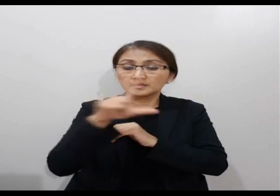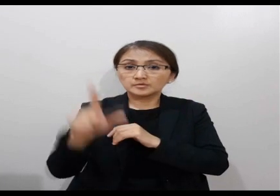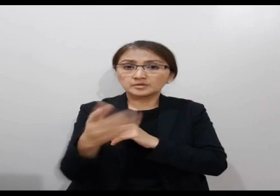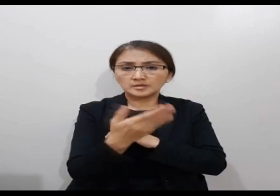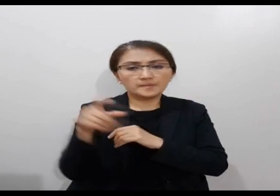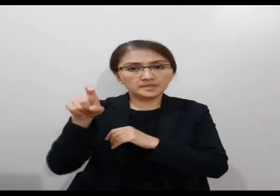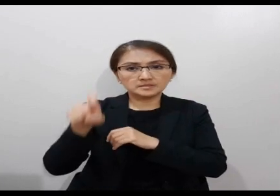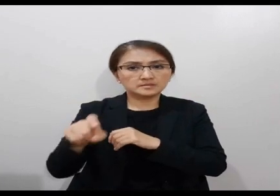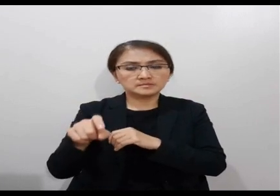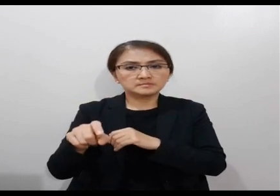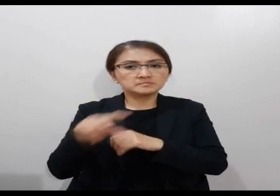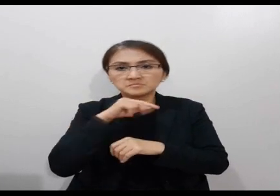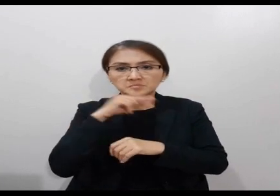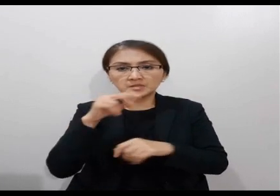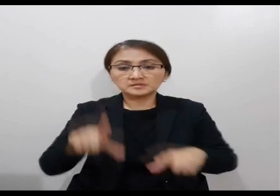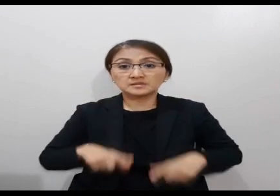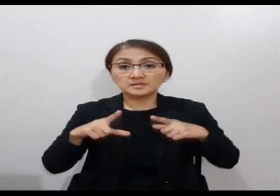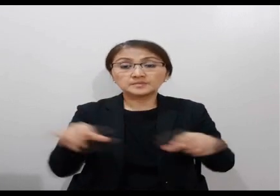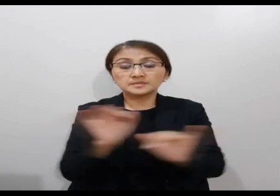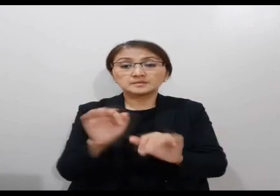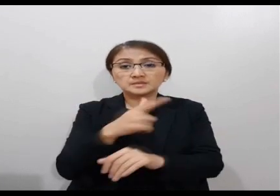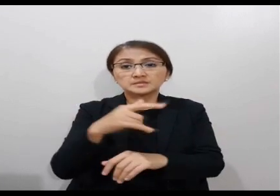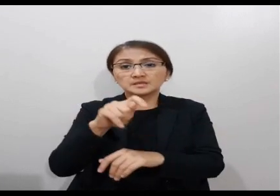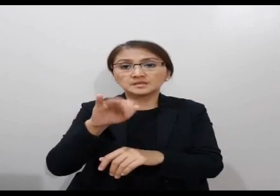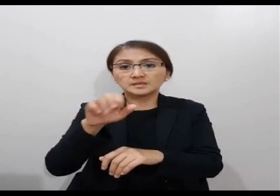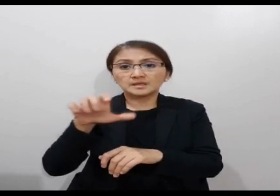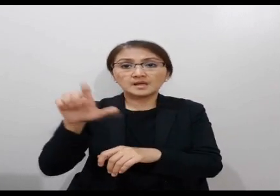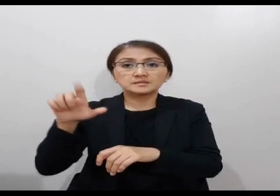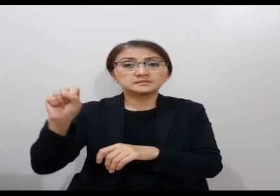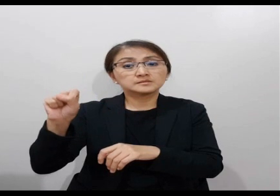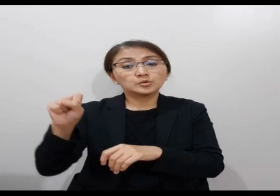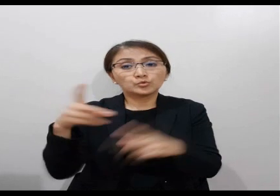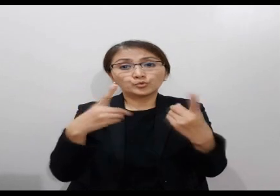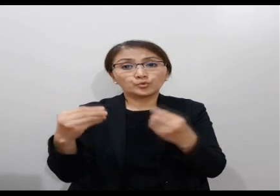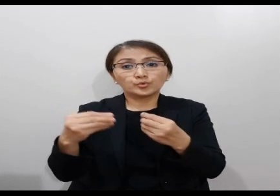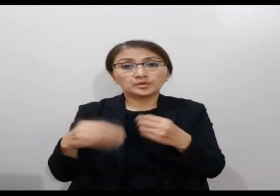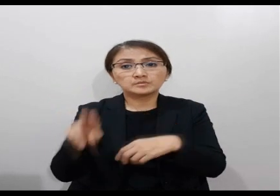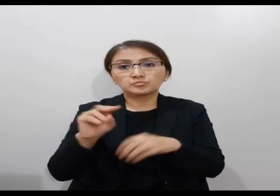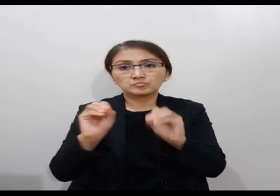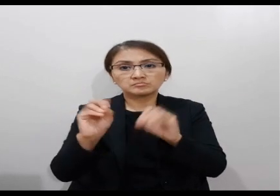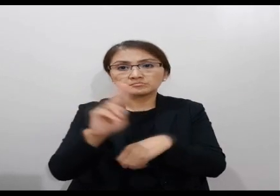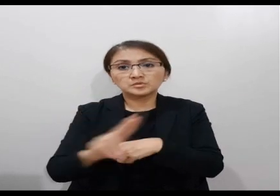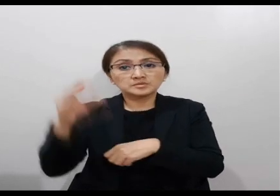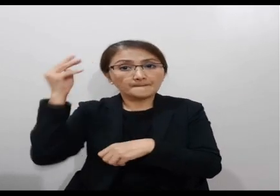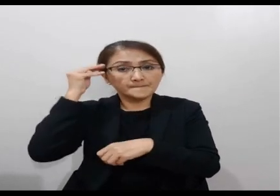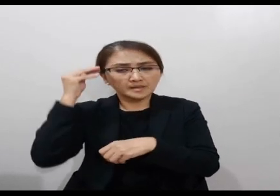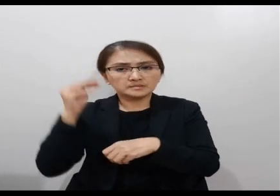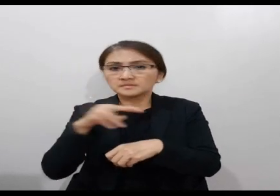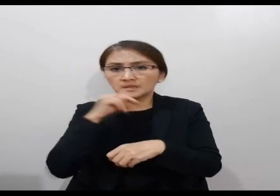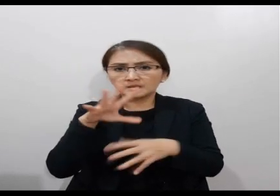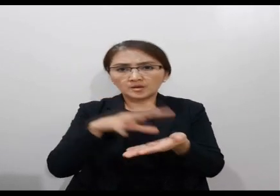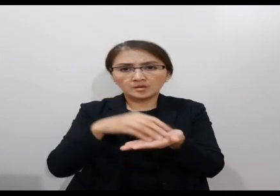that you must no longer live as the Gentiles do, in the futility of their minds. That is not how you